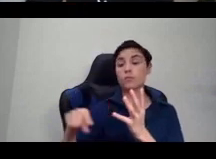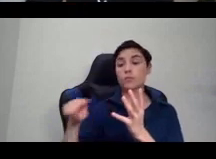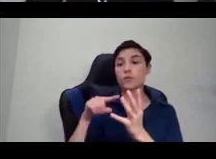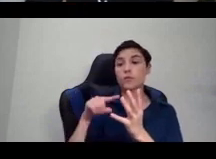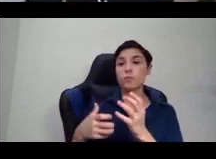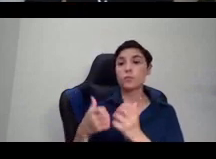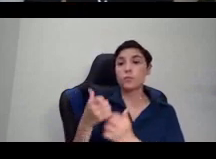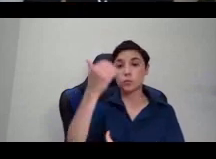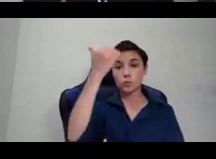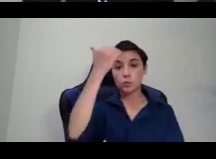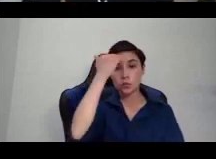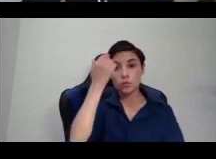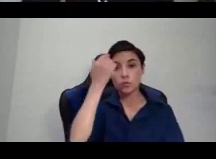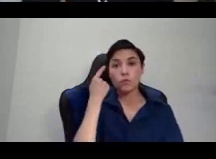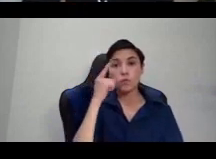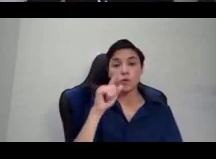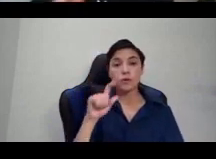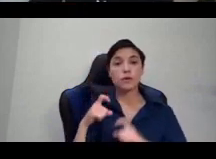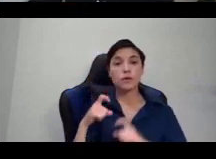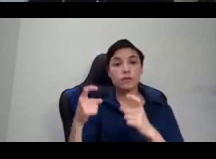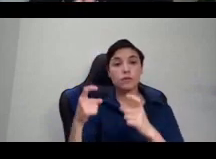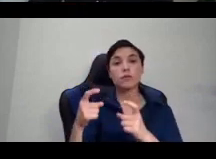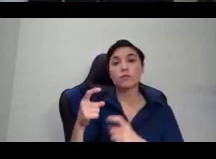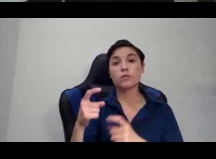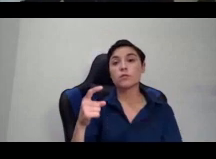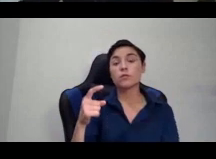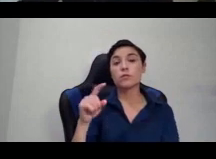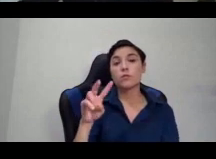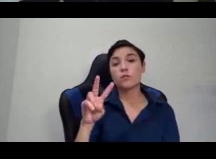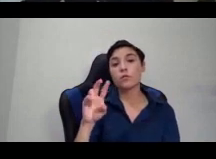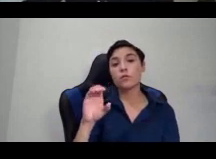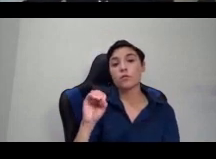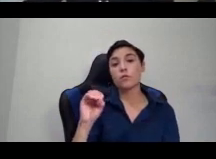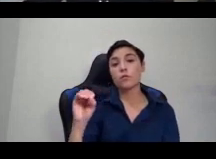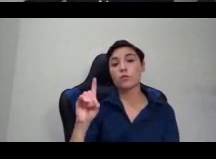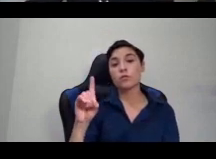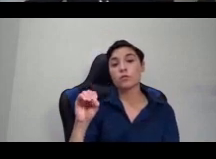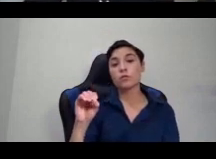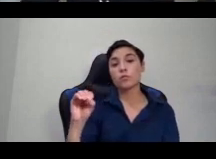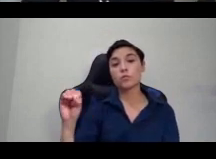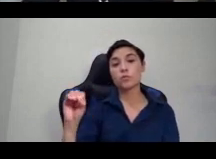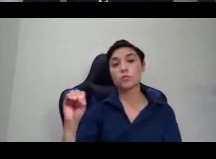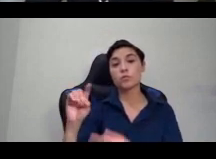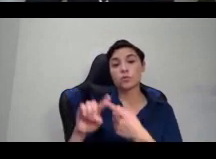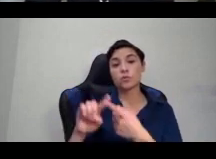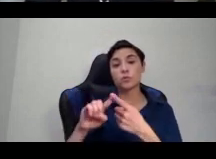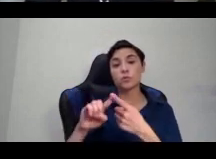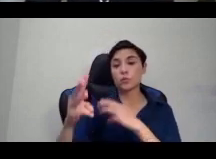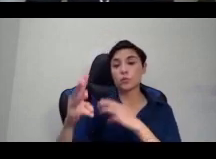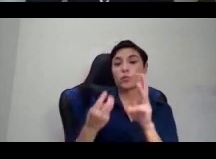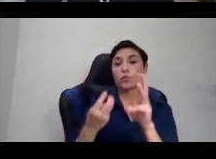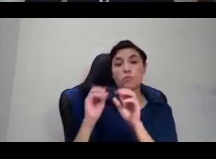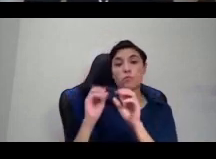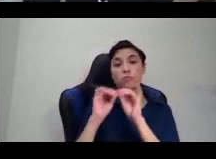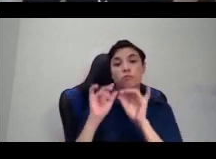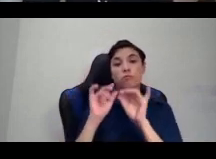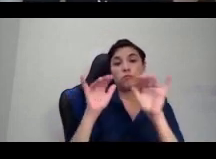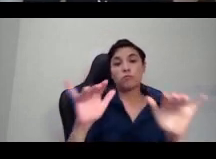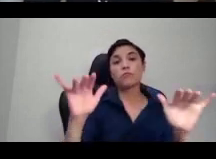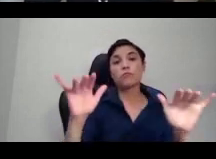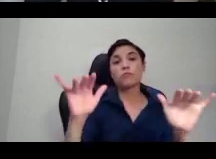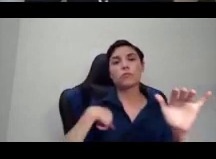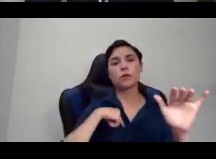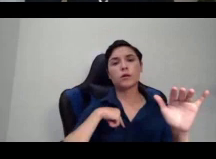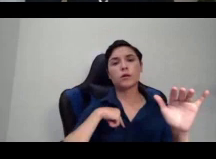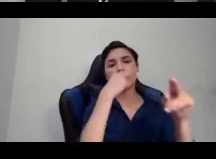world, which is also called voodoo and voodoo and a few other things as well. Condomble